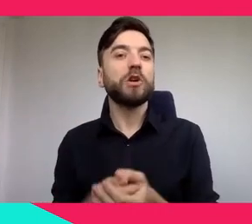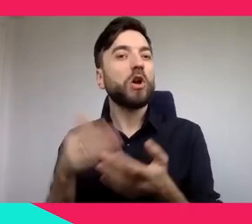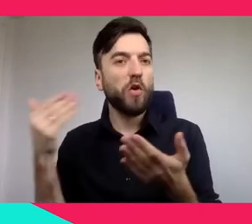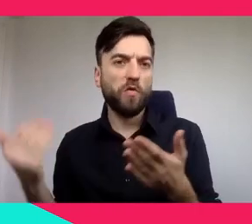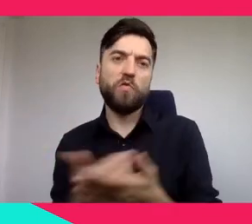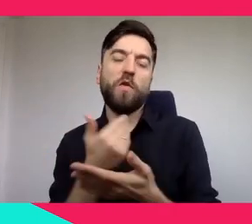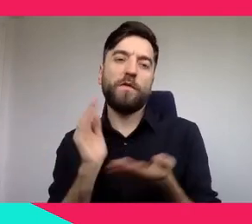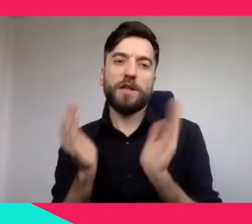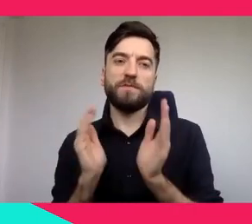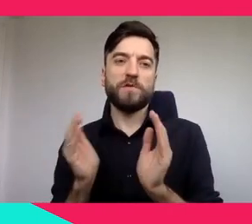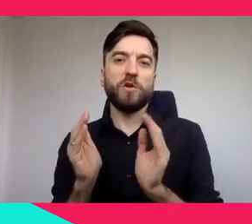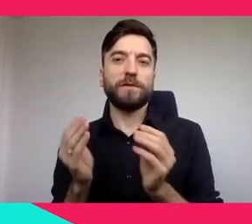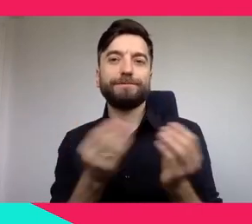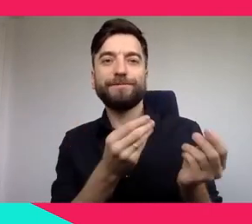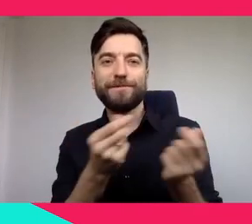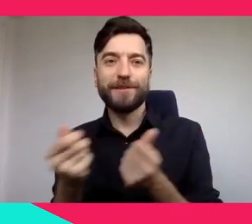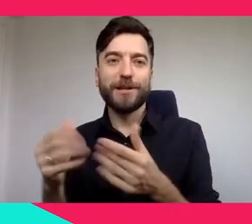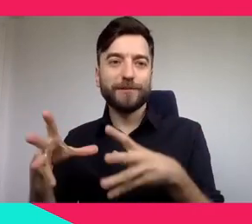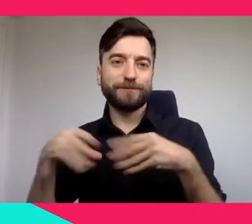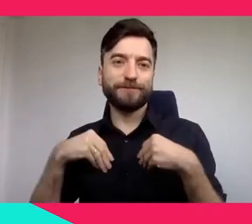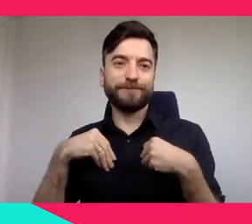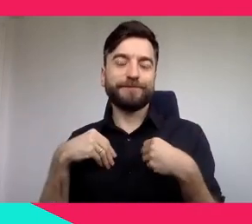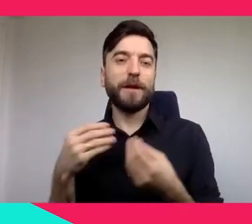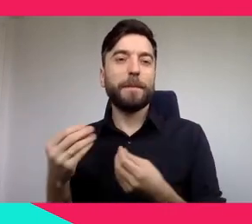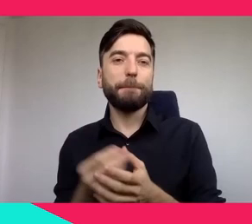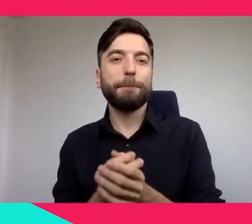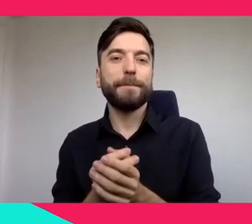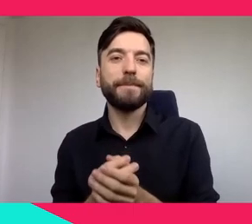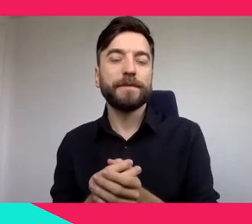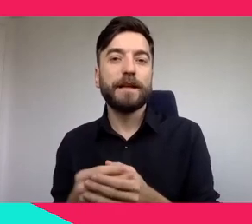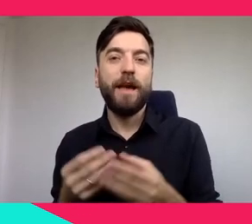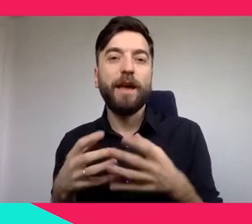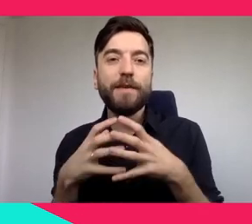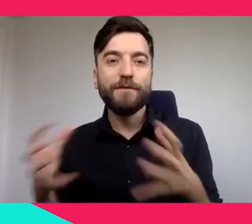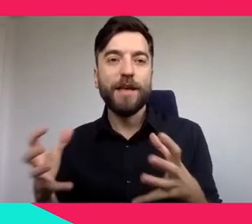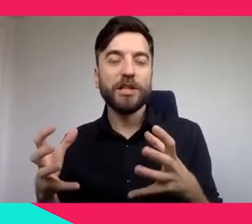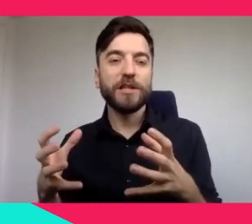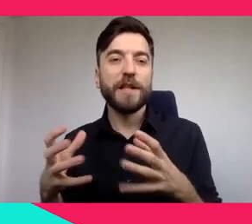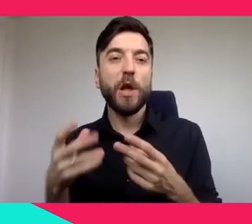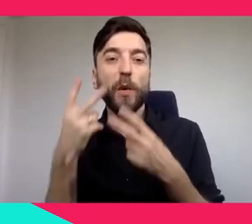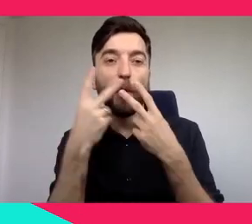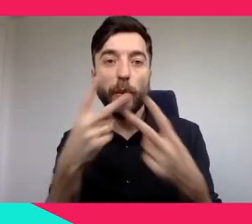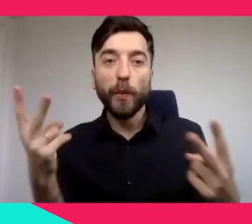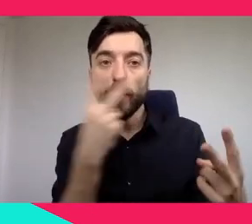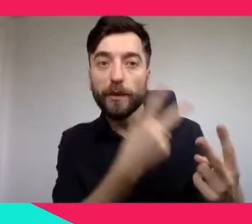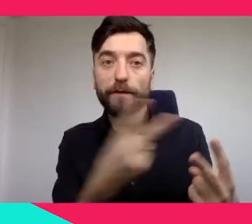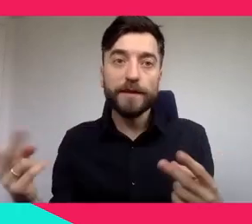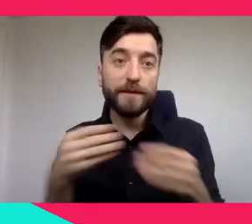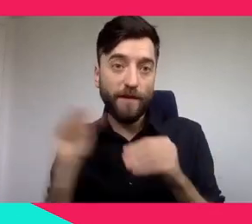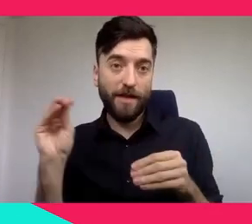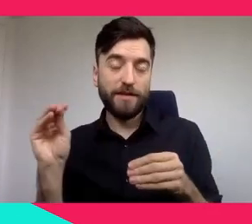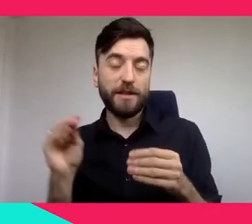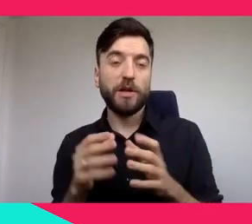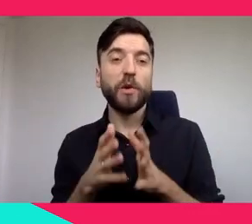Increasing the visit, broadening the audience is the most obvious way to generate revenue through ticketing.